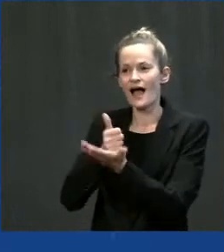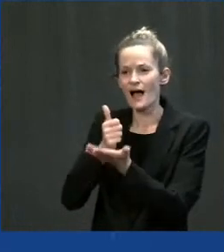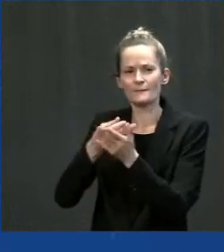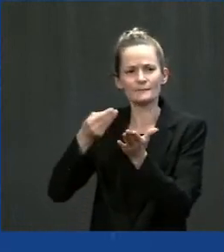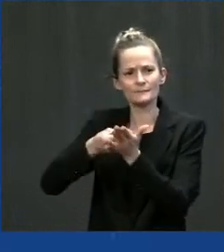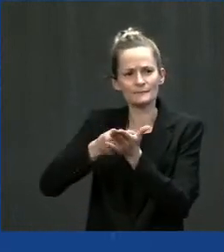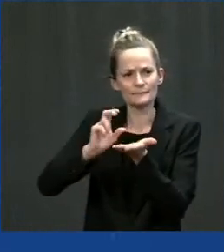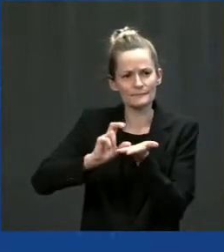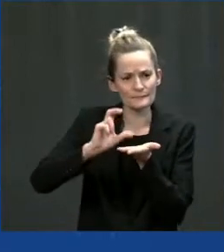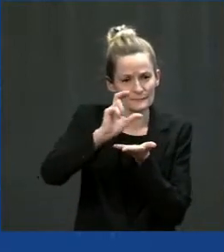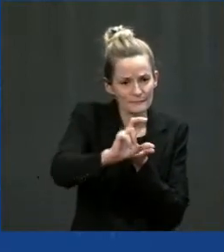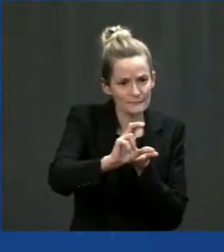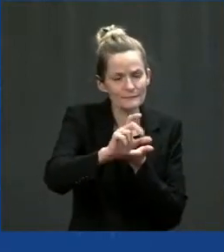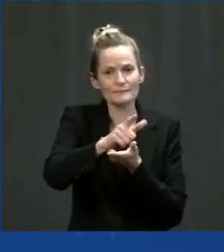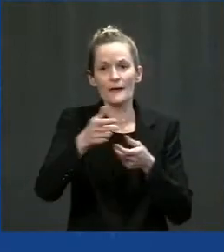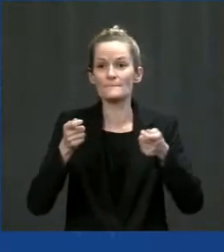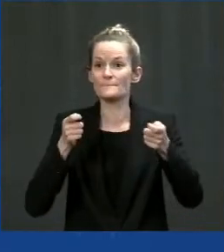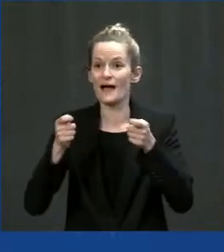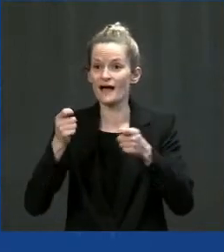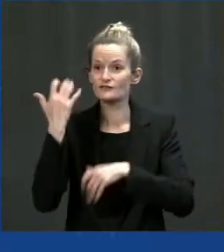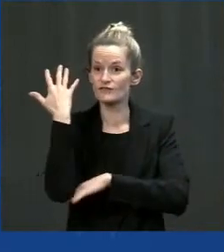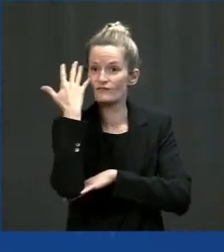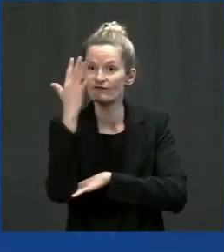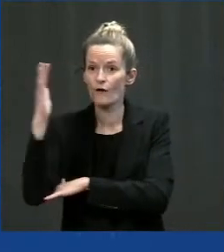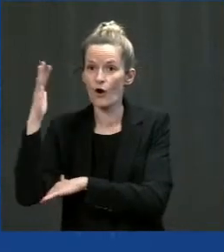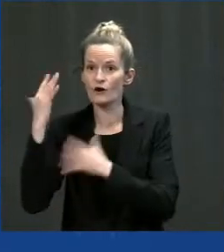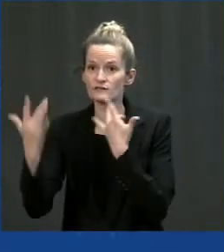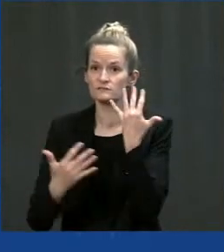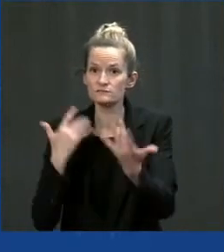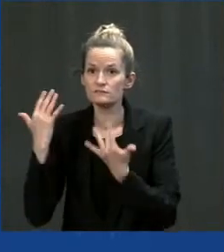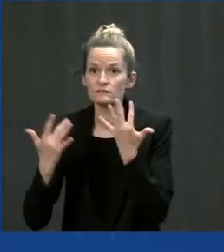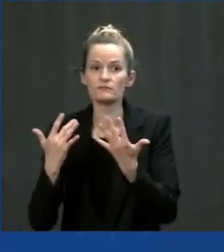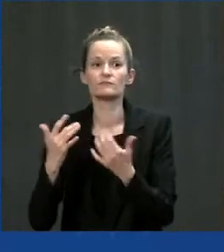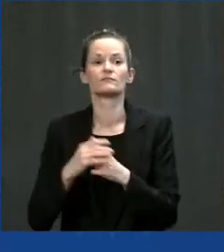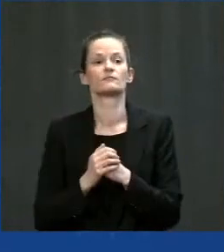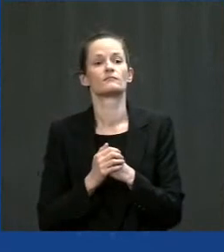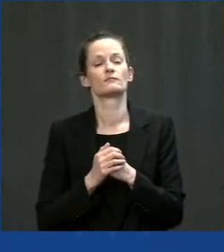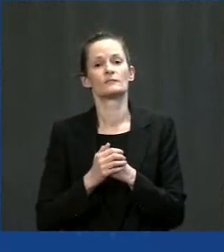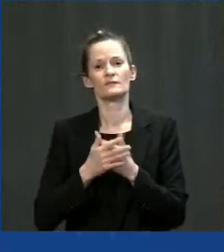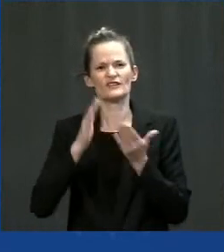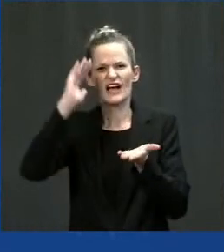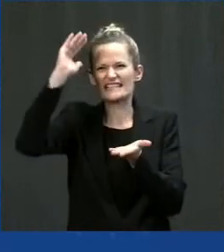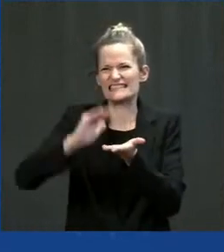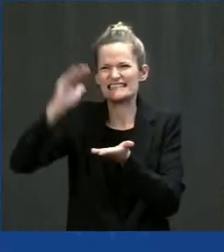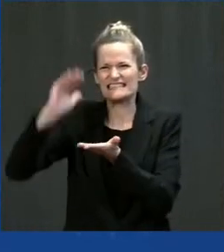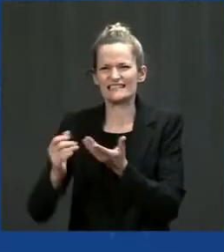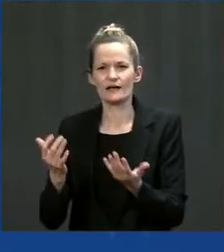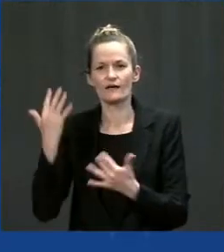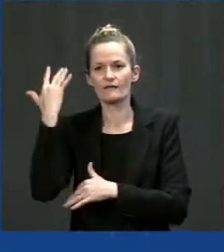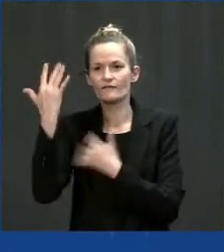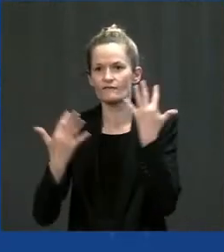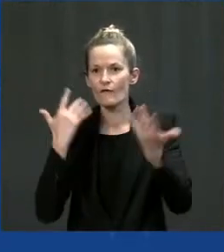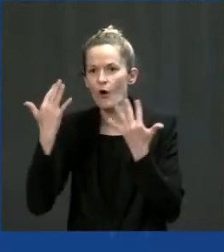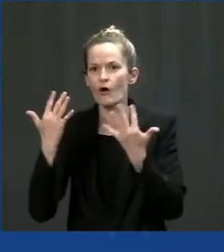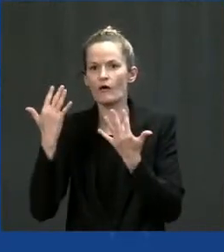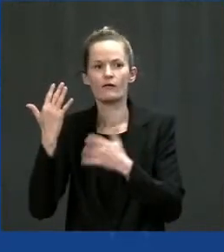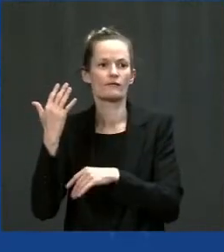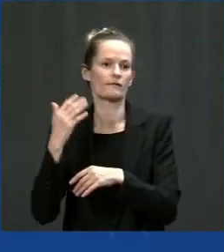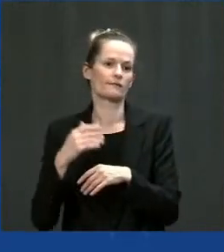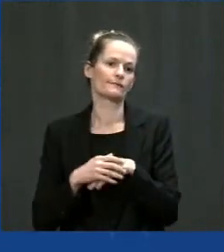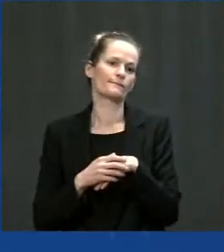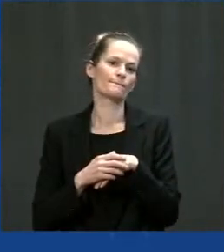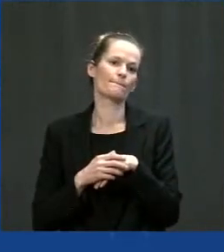build resilience to wildfires and floods and and everything from elevating buildings to roads to bridges,